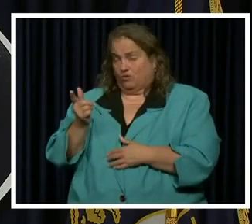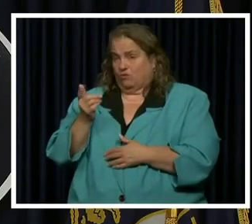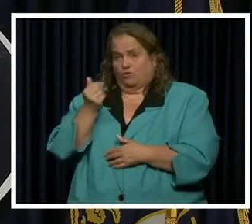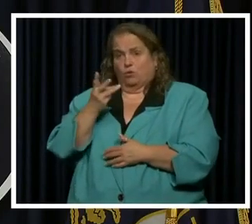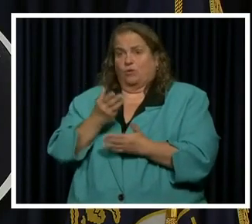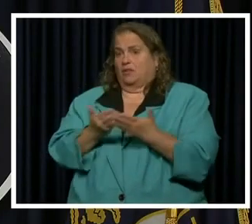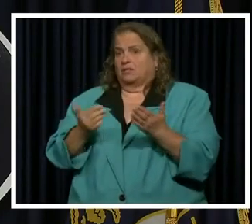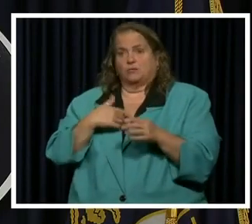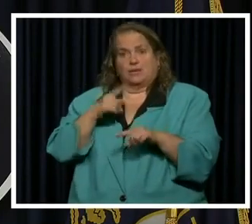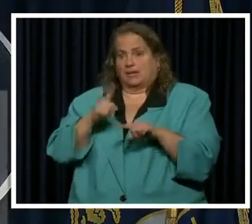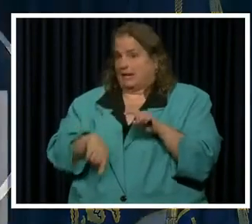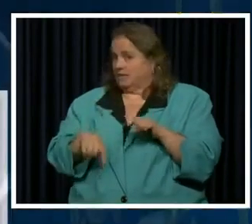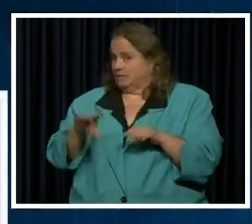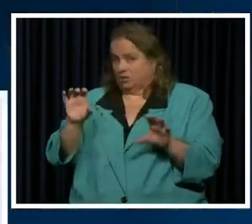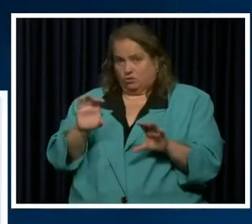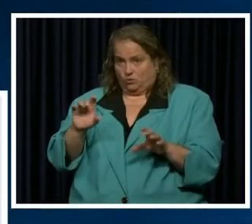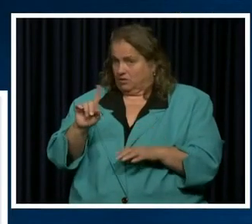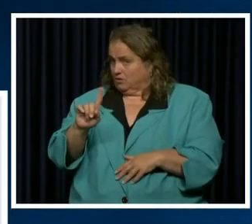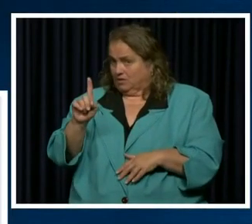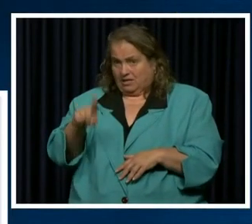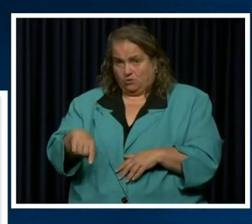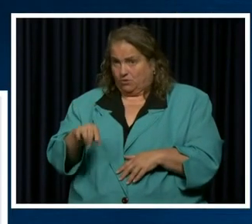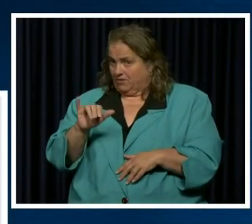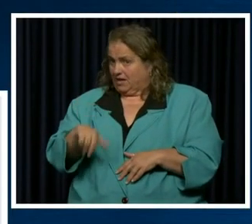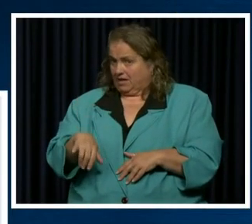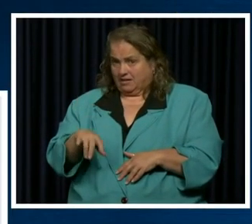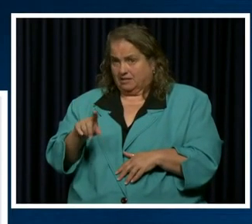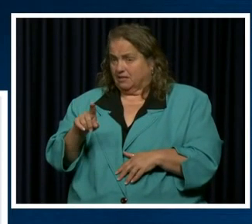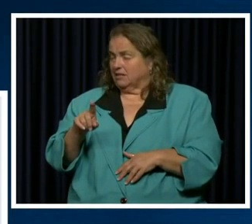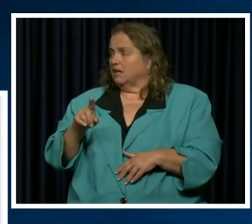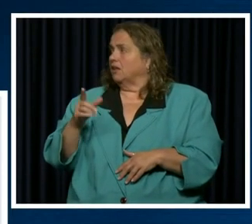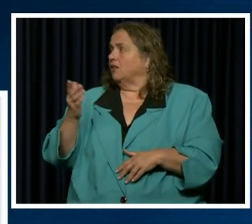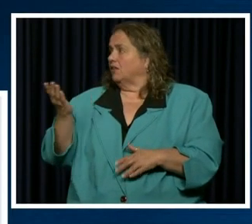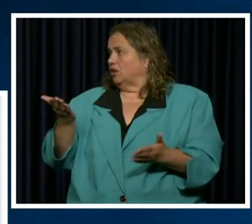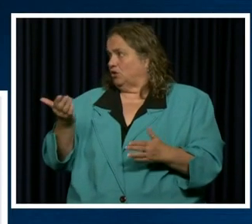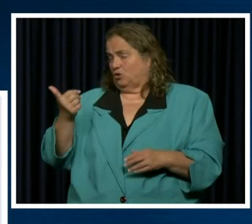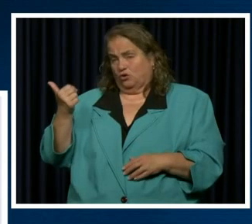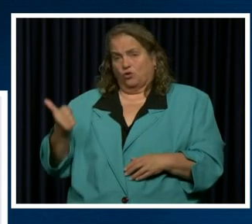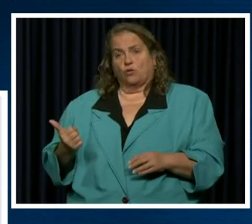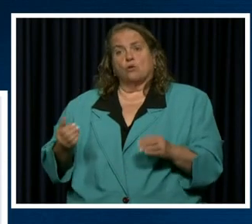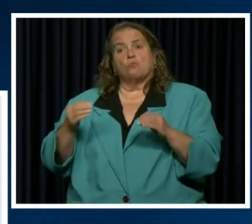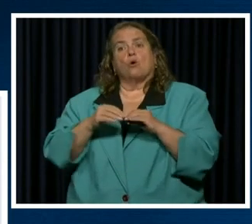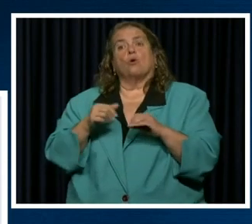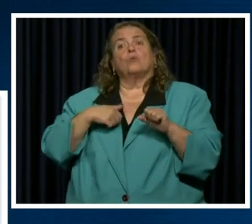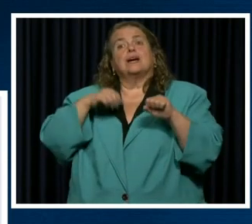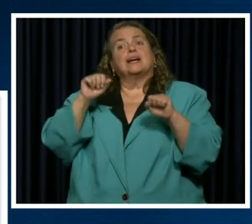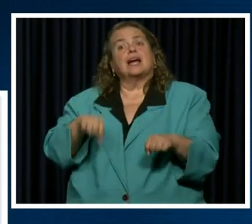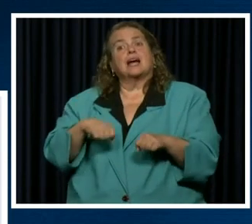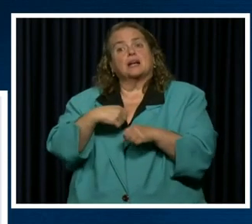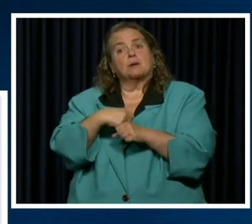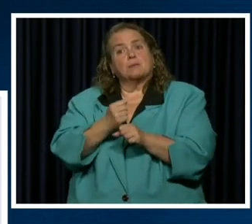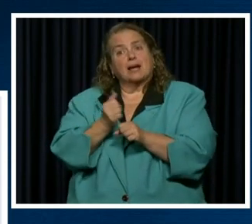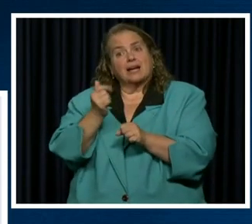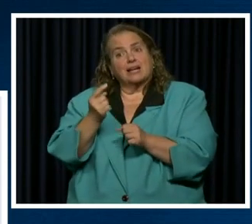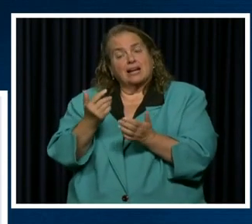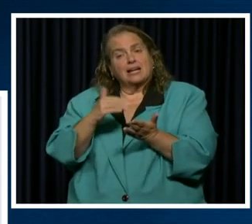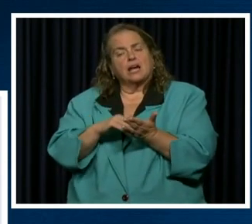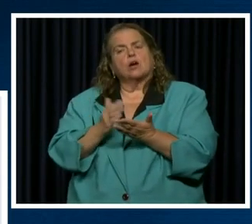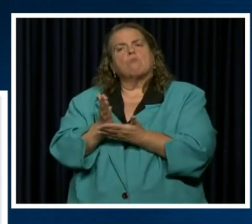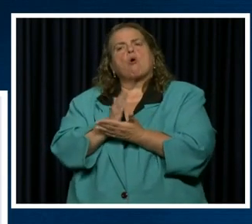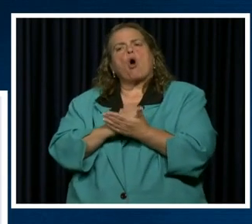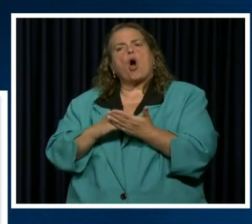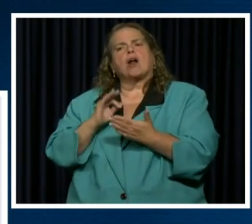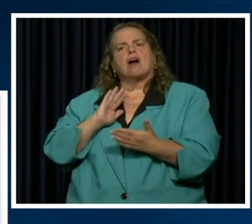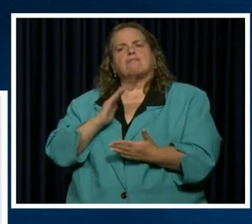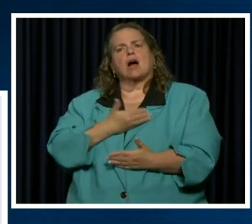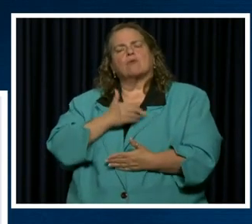of the things that we can be doing, uh, that are that are here. Uh, and the more that we can make this again a part of our